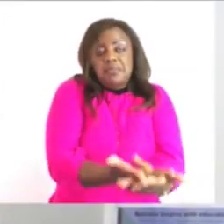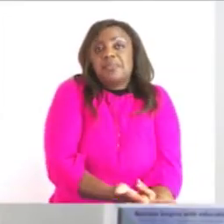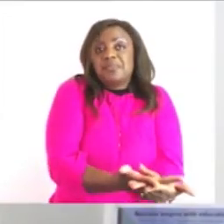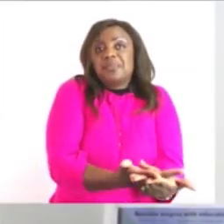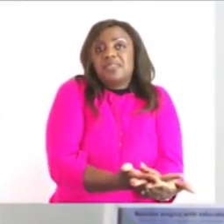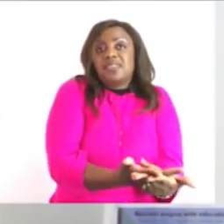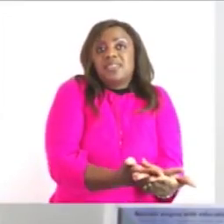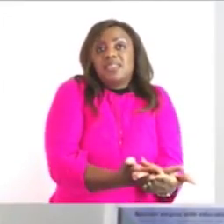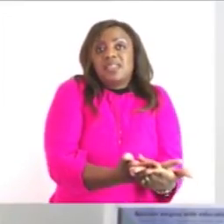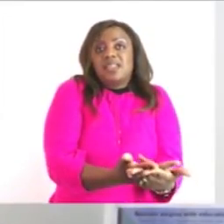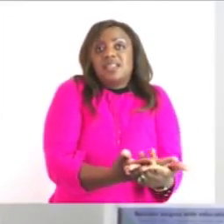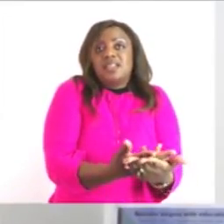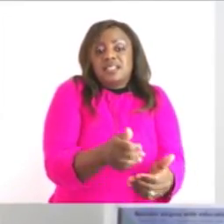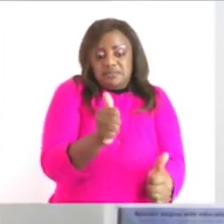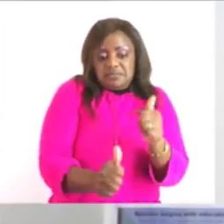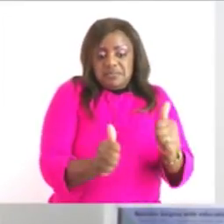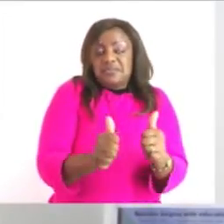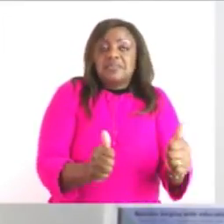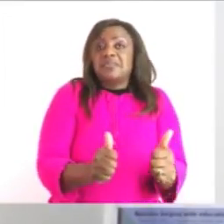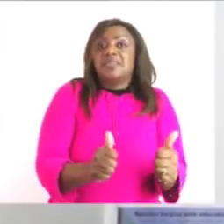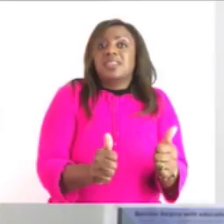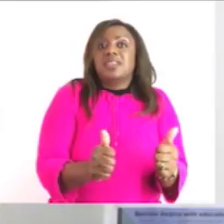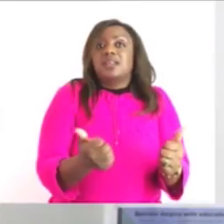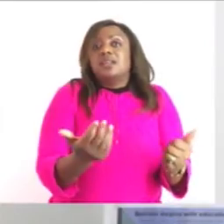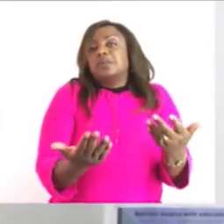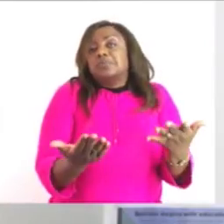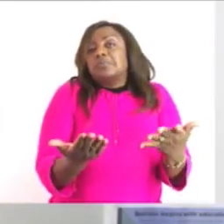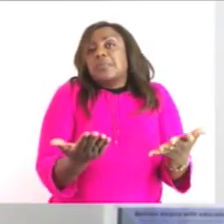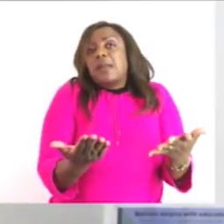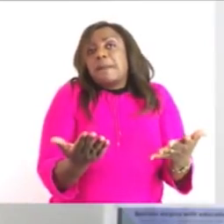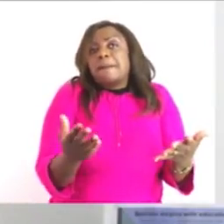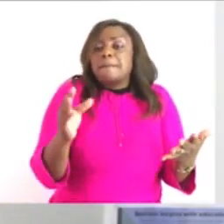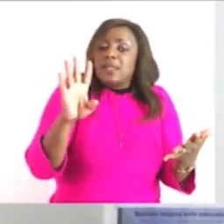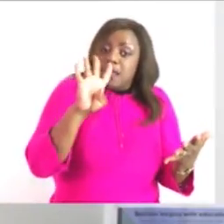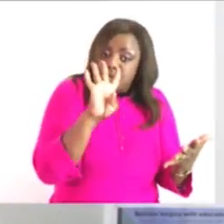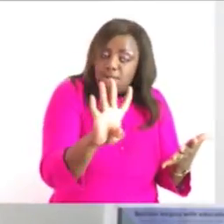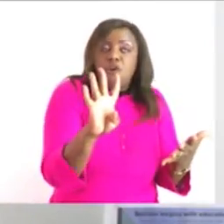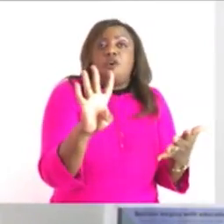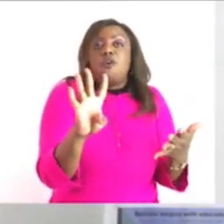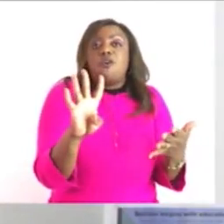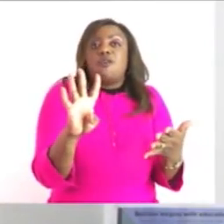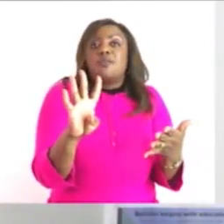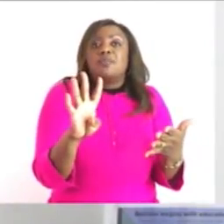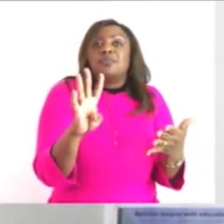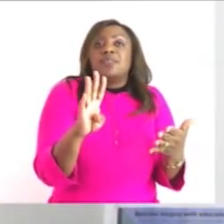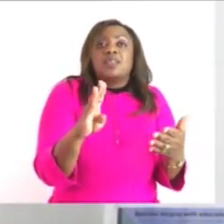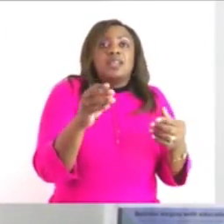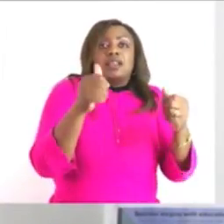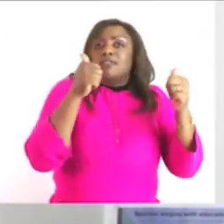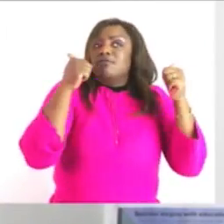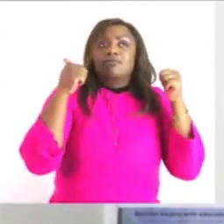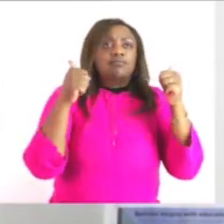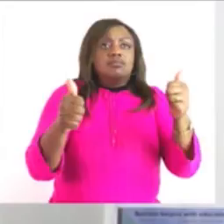the estimate i'll still rate myself at 4 and say it's still